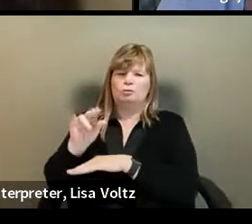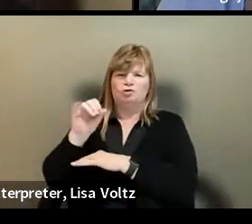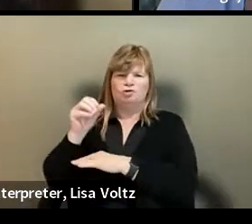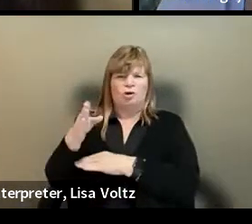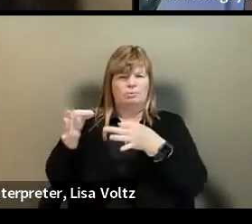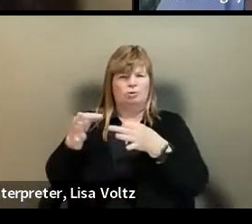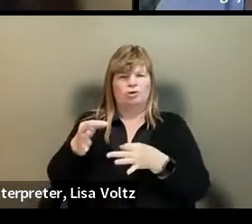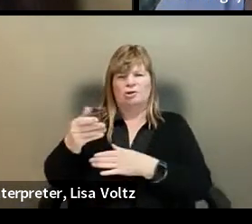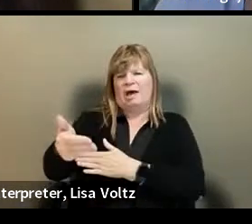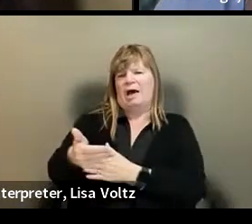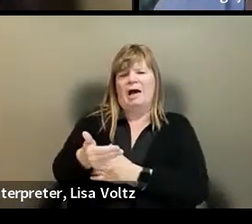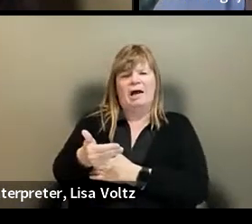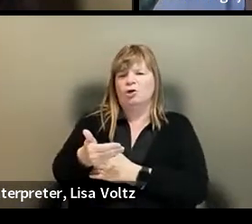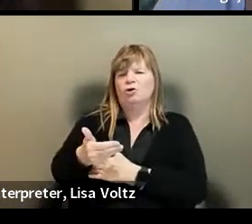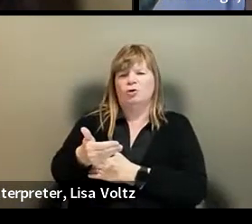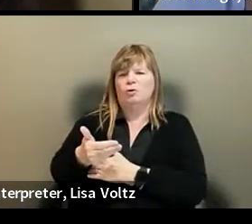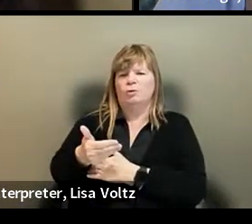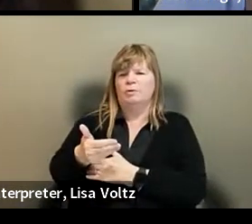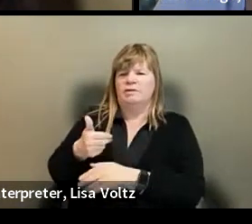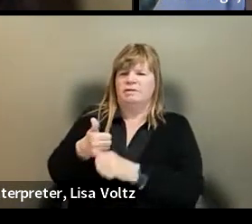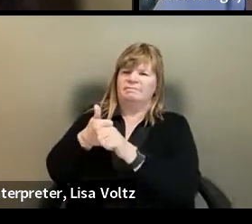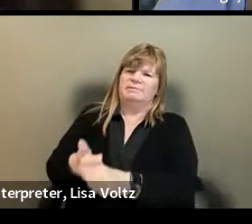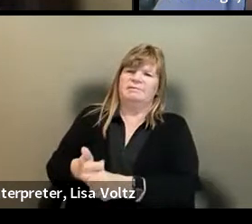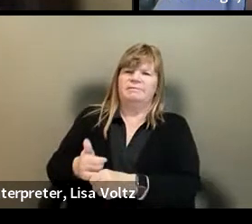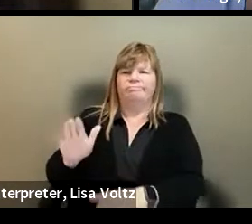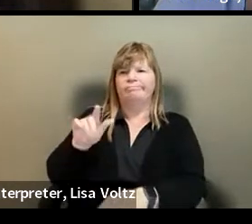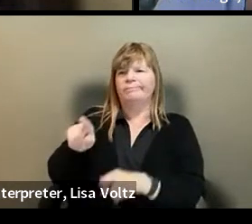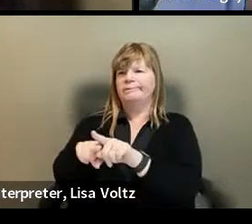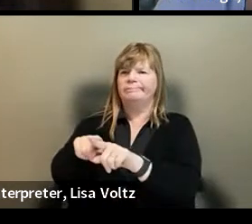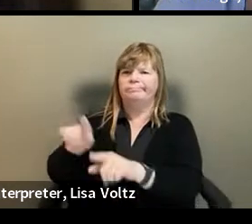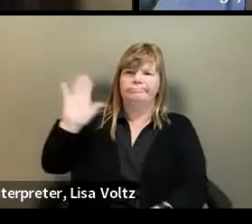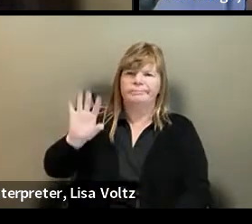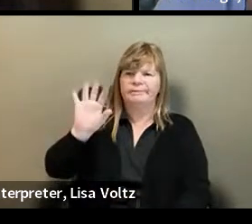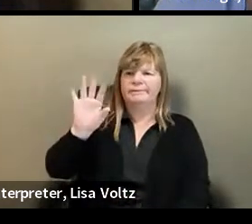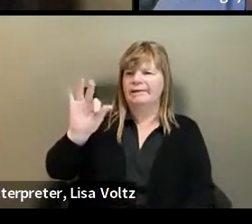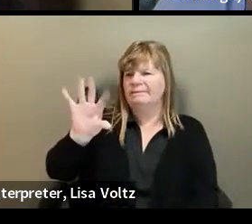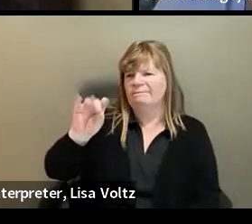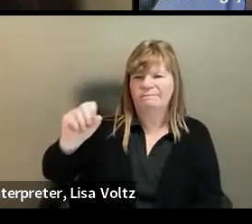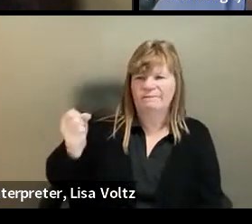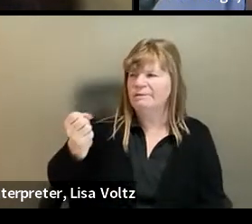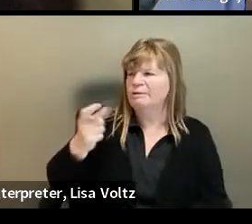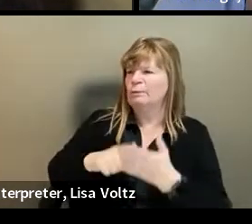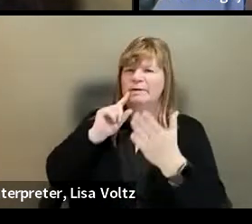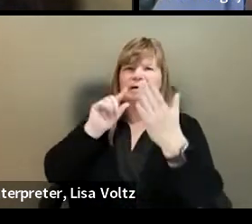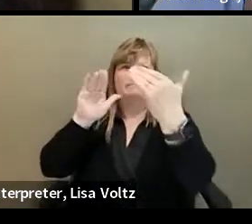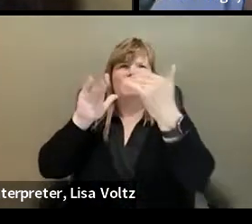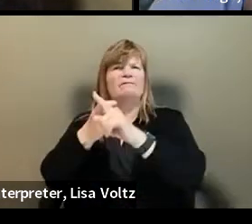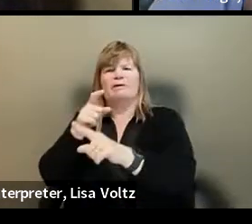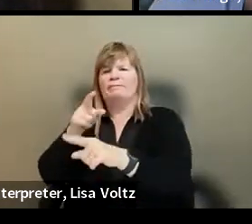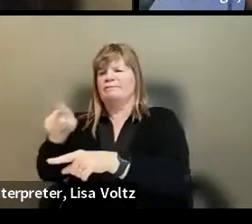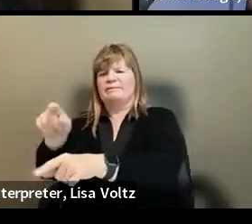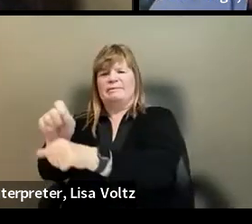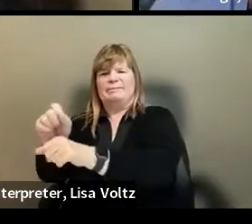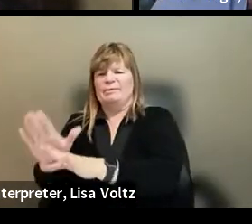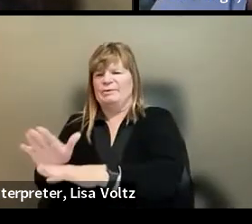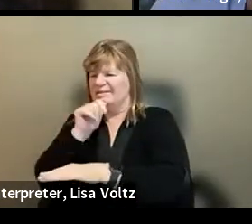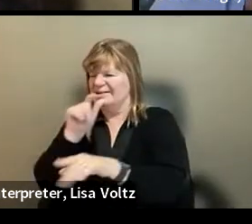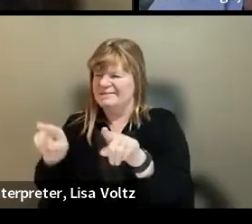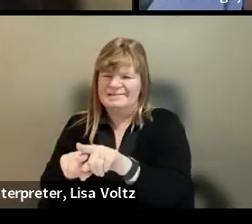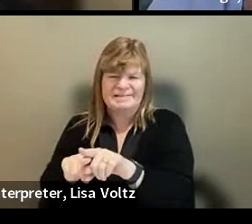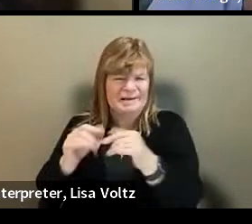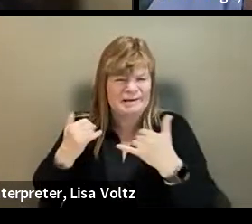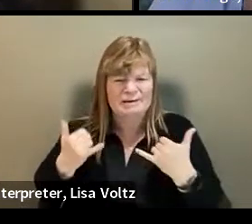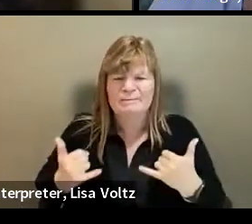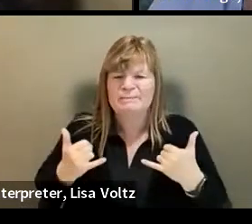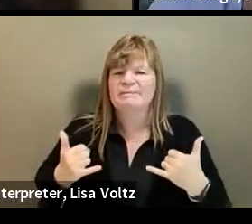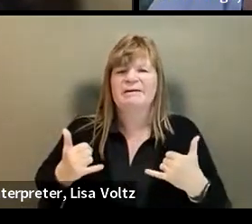hiring practices based on the 1950s standard of an employee. We, we are not there anymore. You are